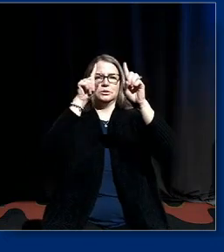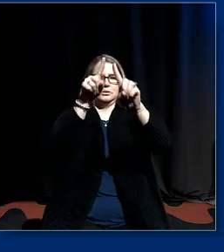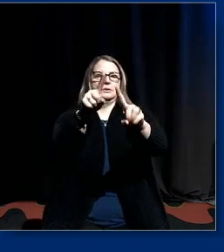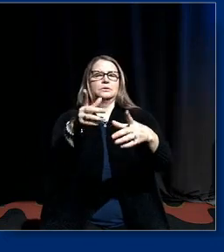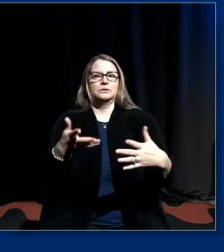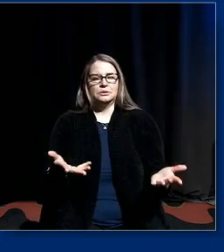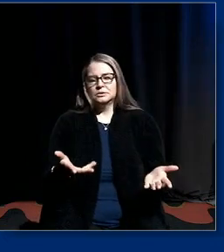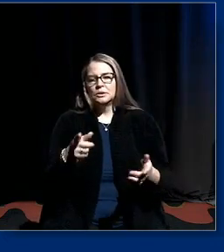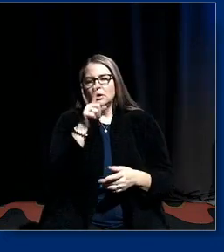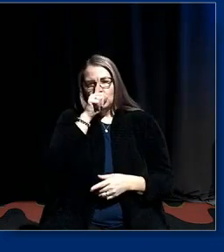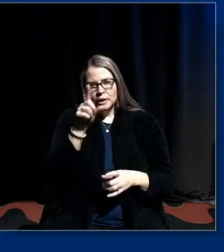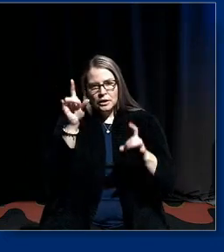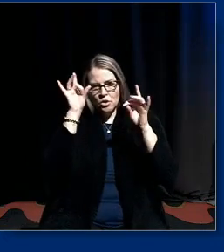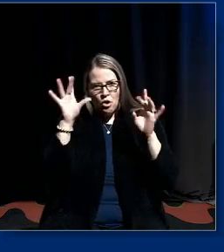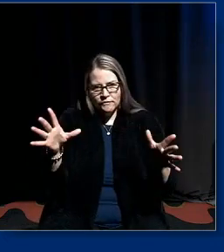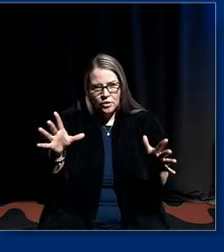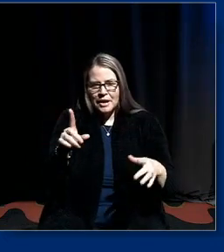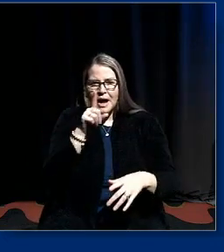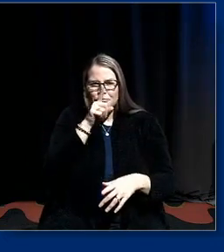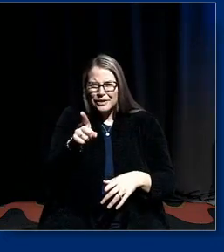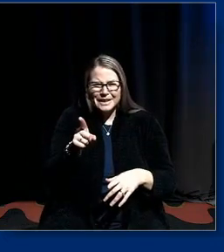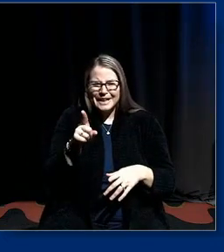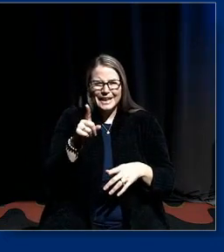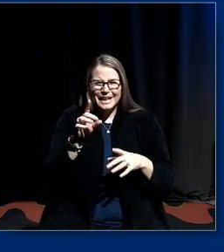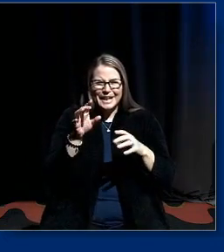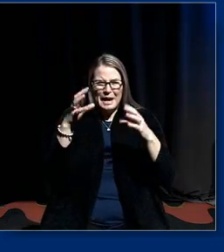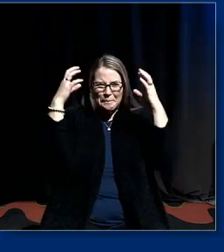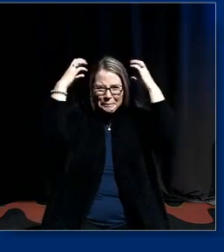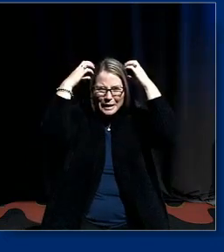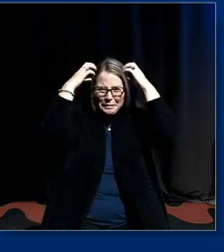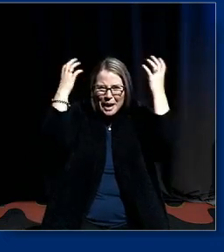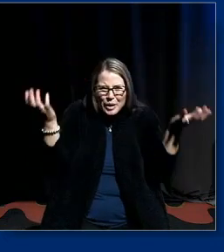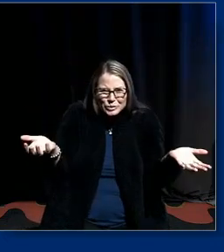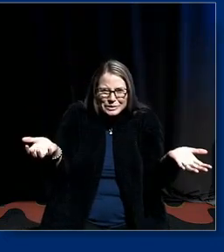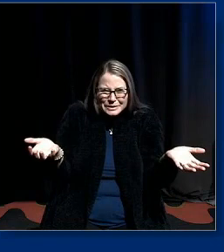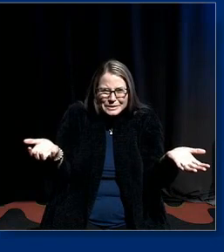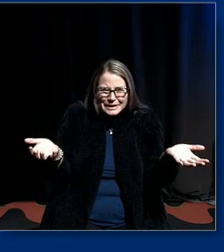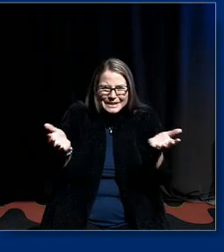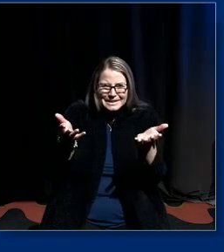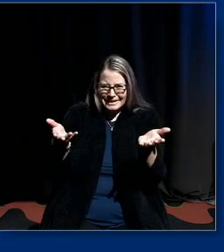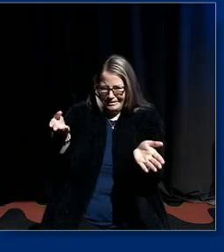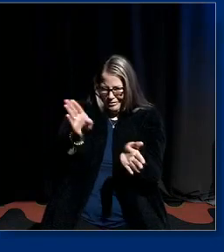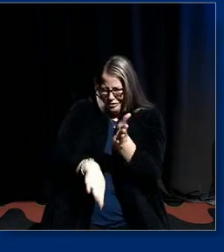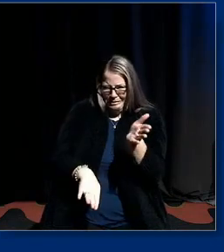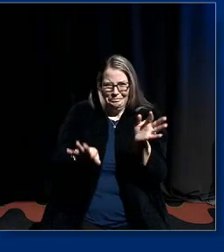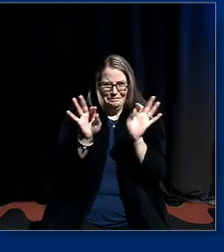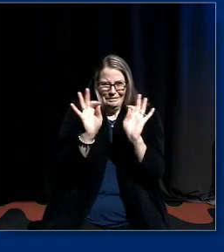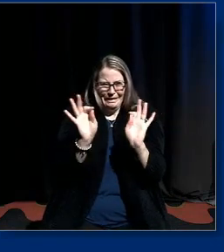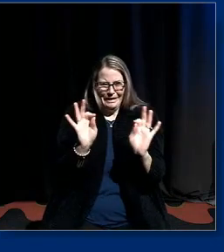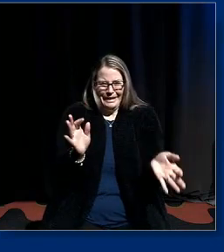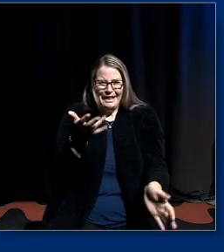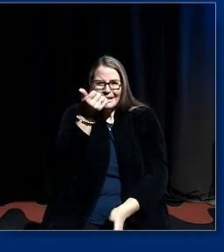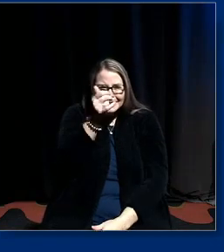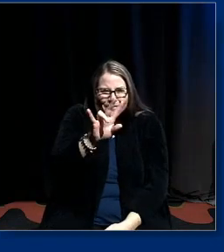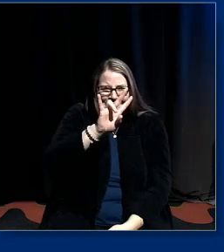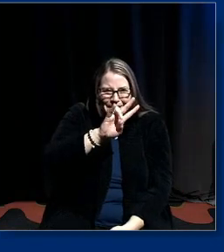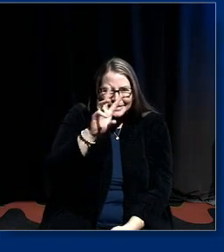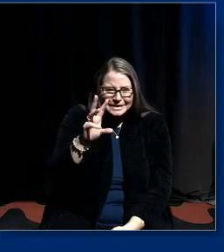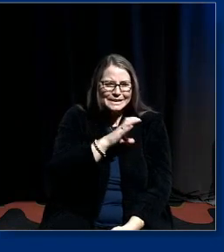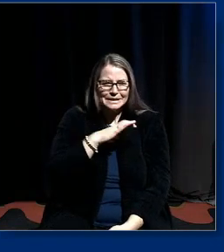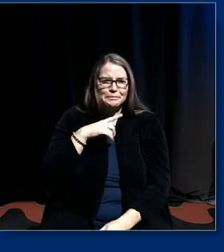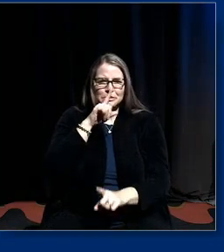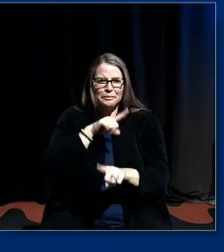and really mickey mouse stuff i mean not even well done you know the 1776 commission report is